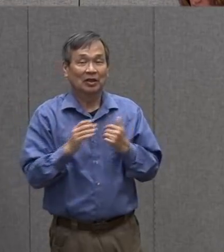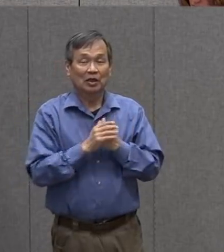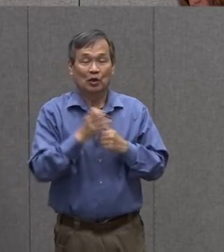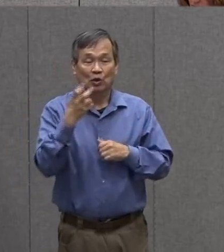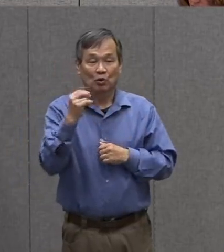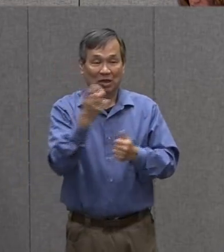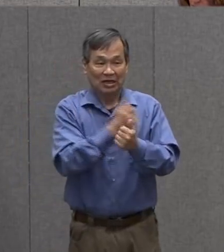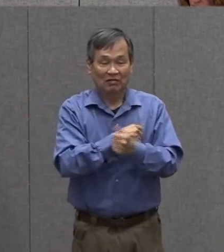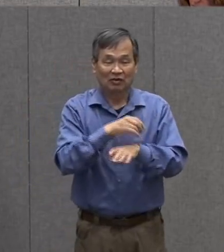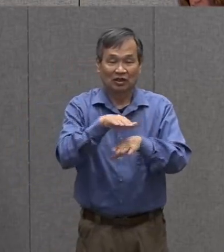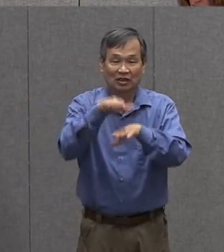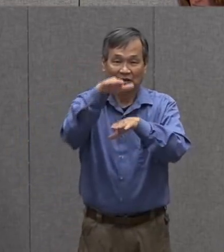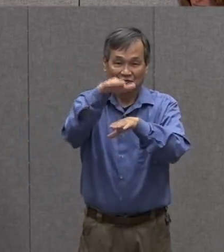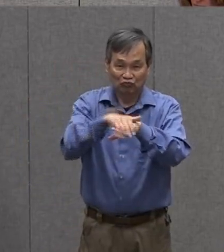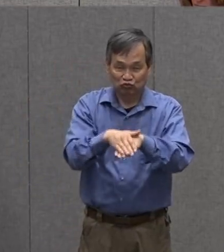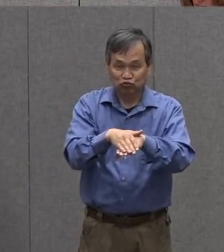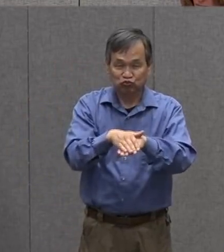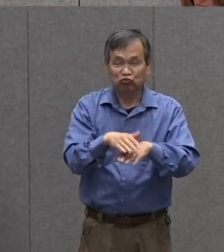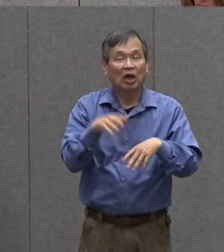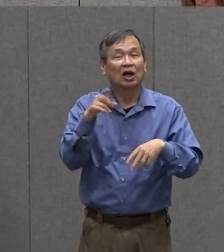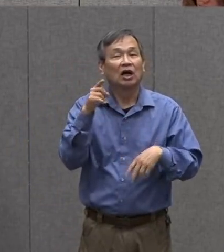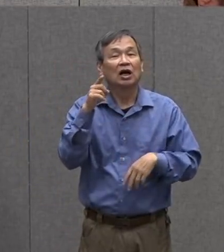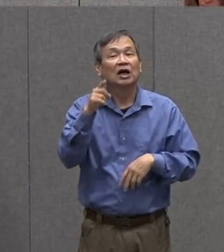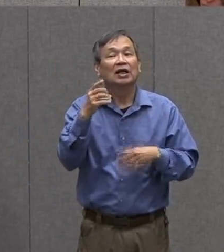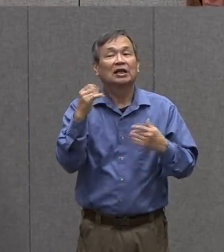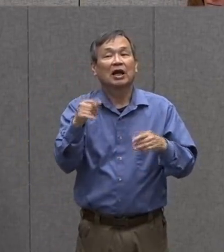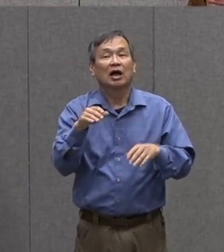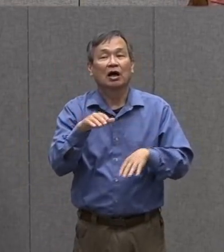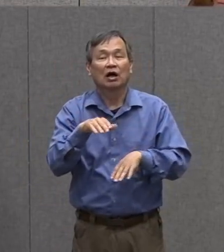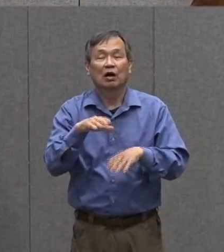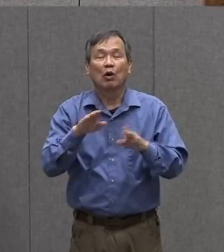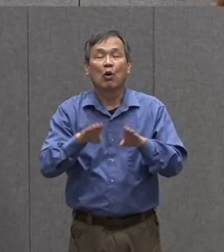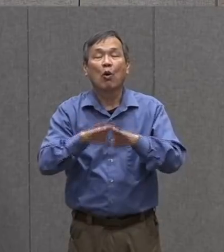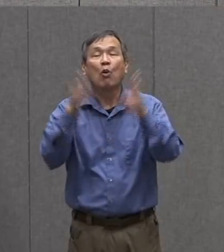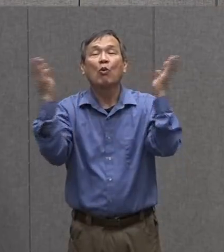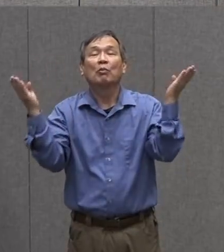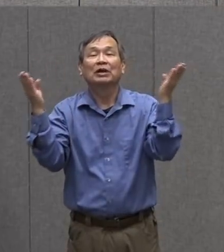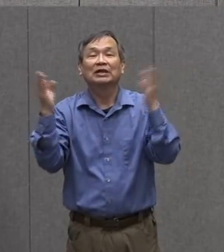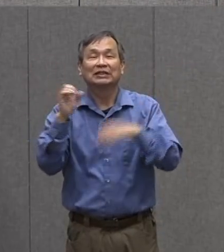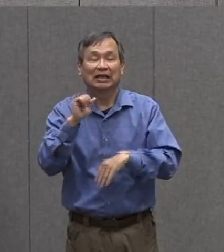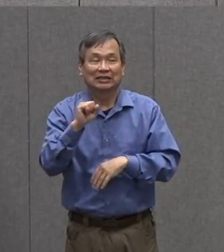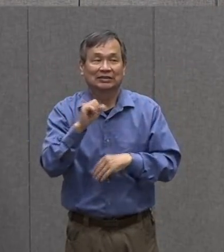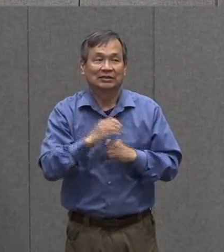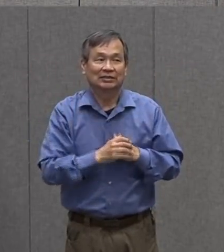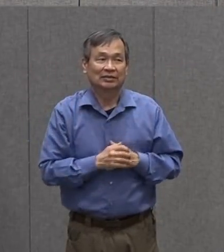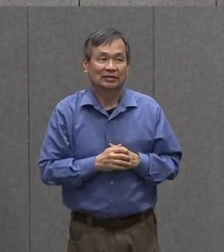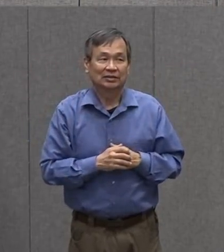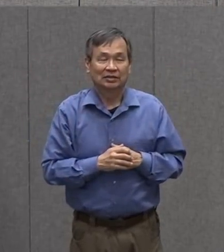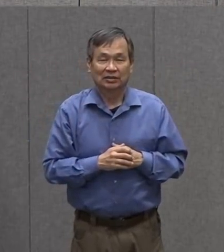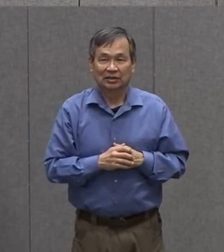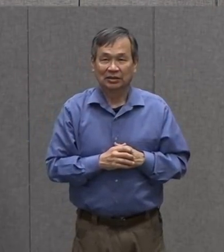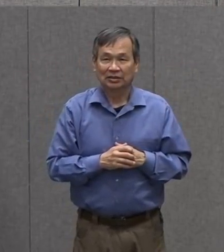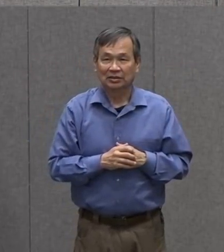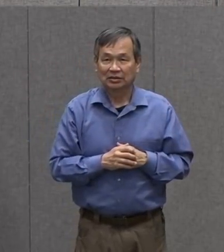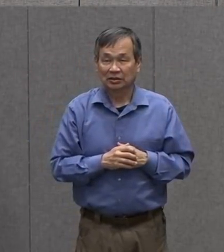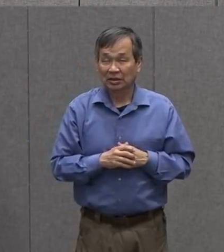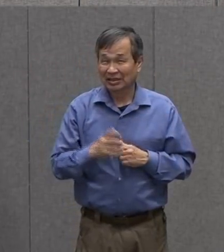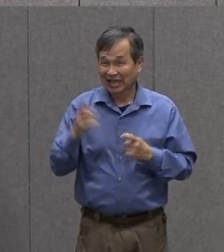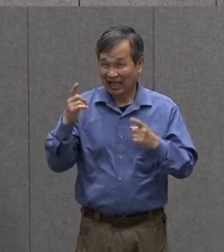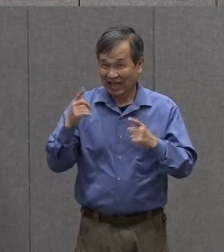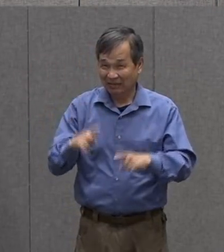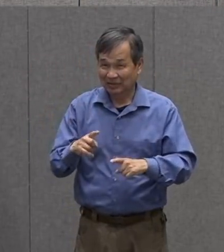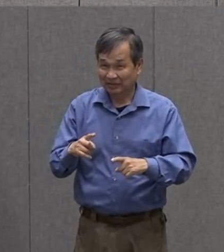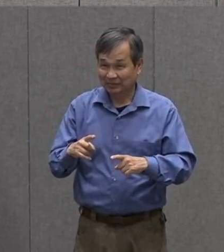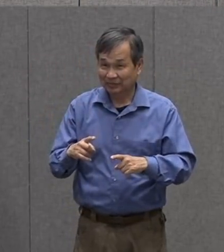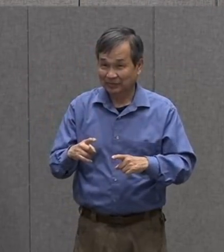flat is to open up our s now miss roxanne when we do that we